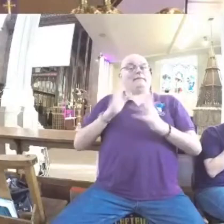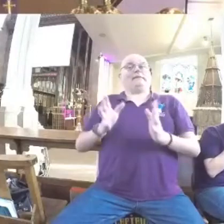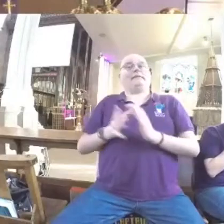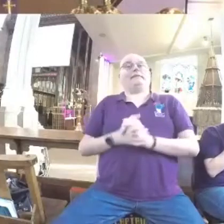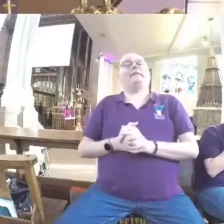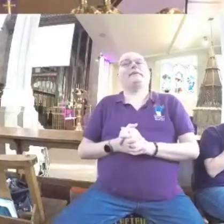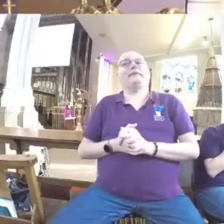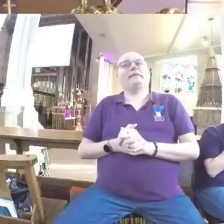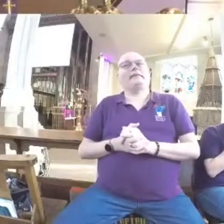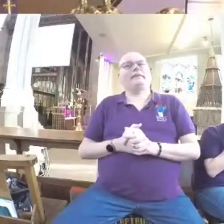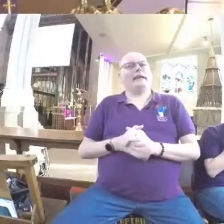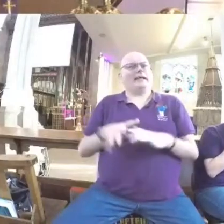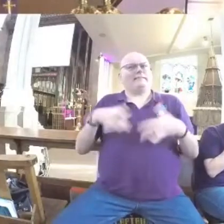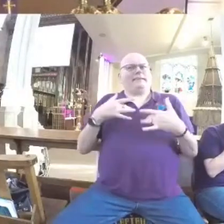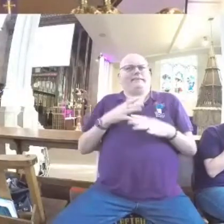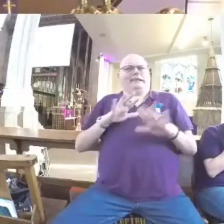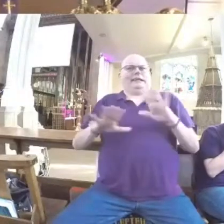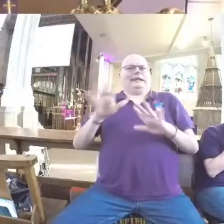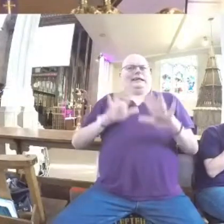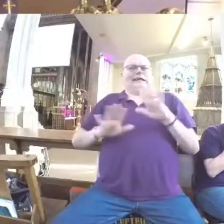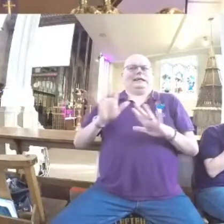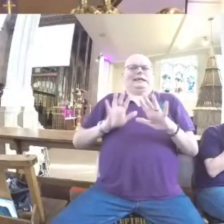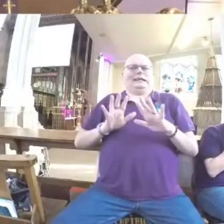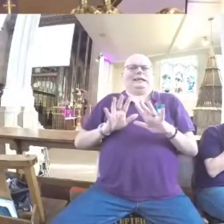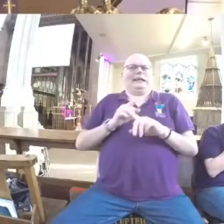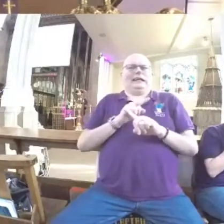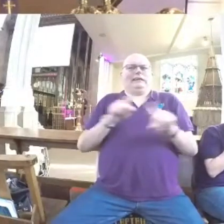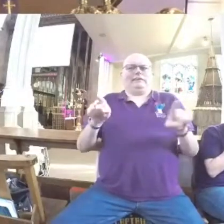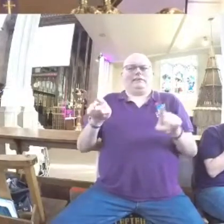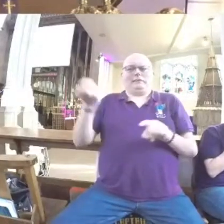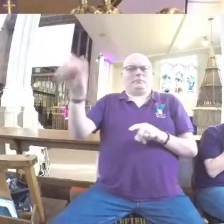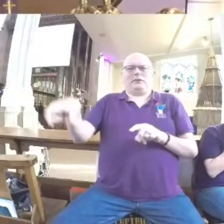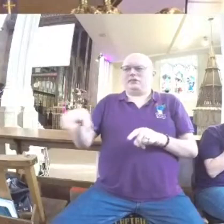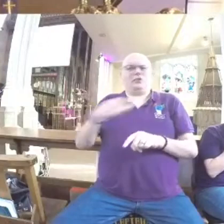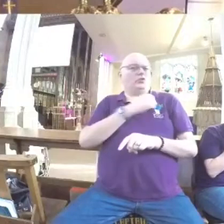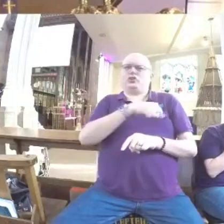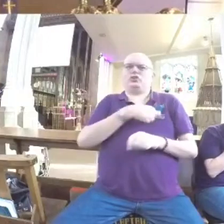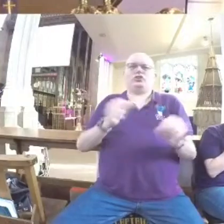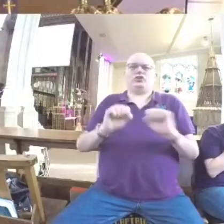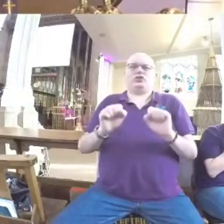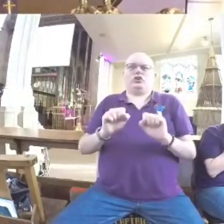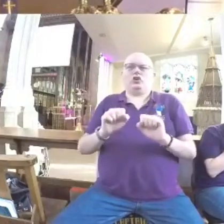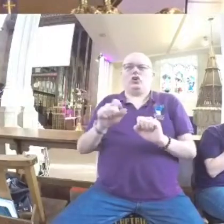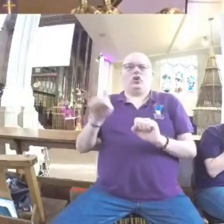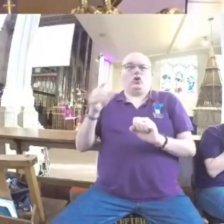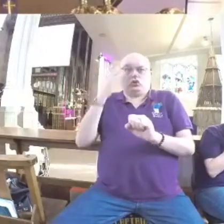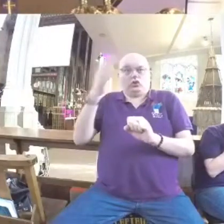thing, and it can feel really awkward, especially if the other person doesn't have a faith or doesn't know that you do.